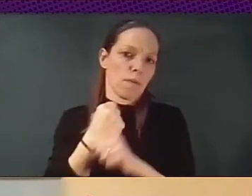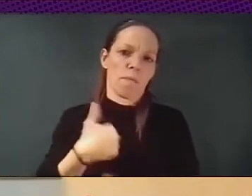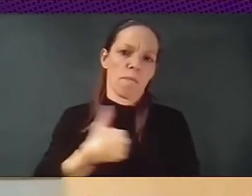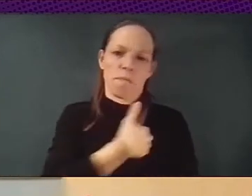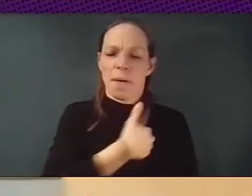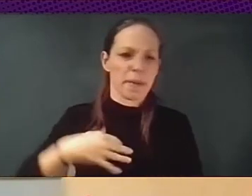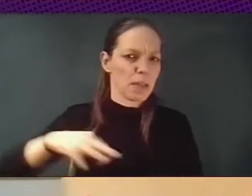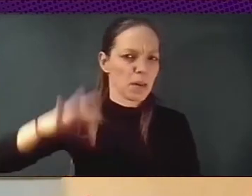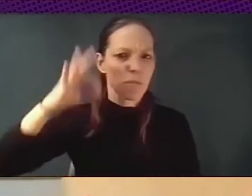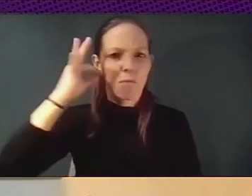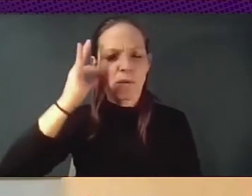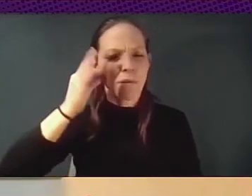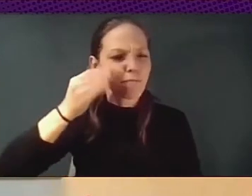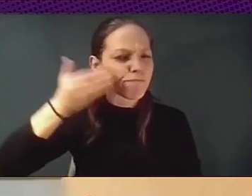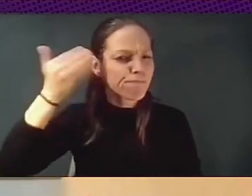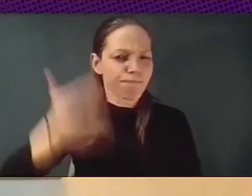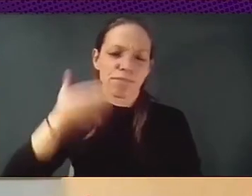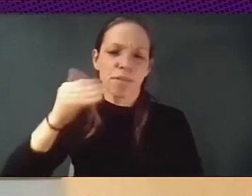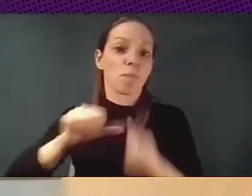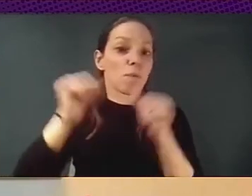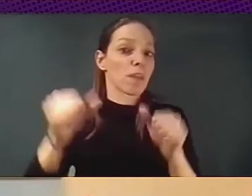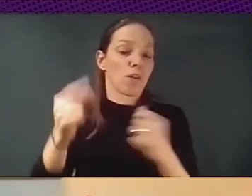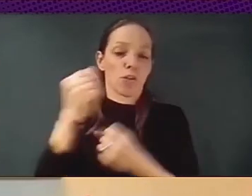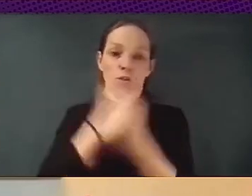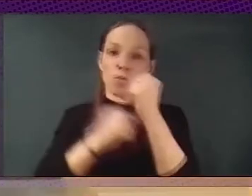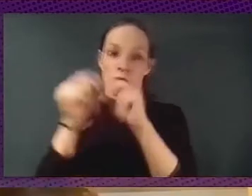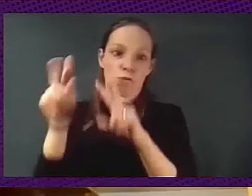No digital revolution without feminist revolution.